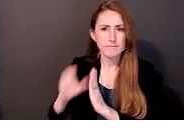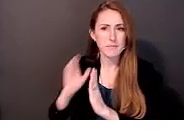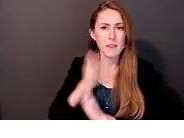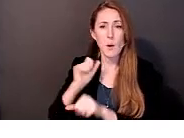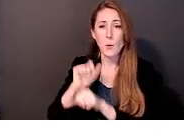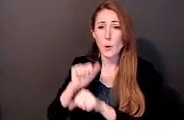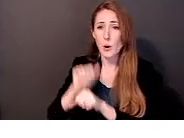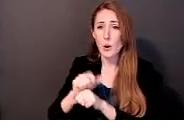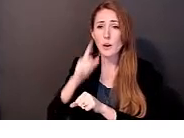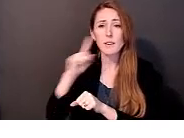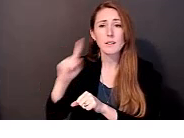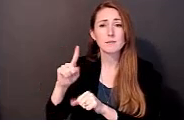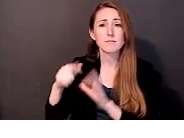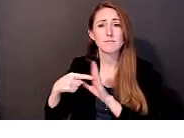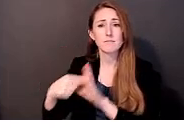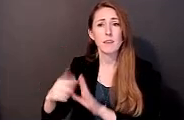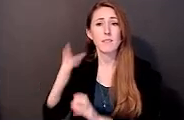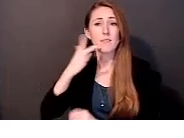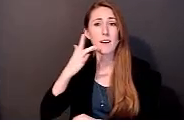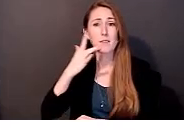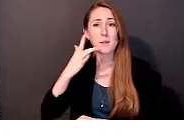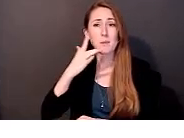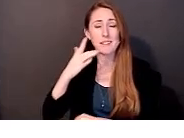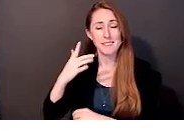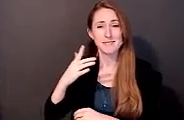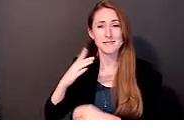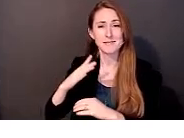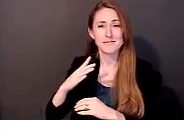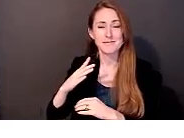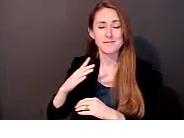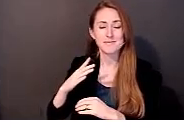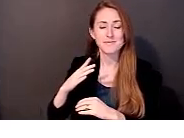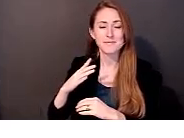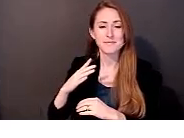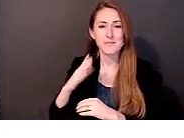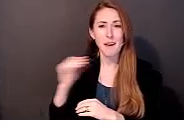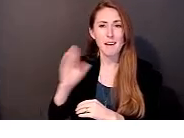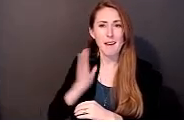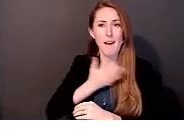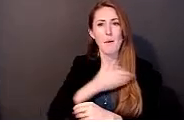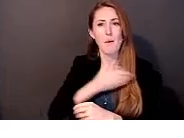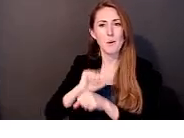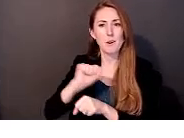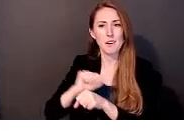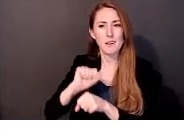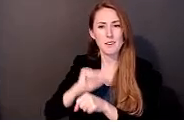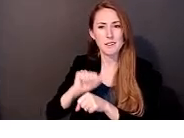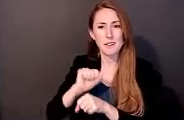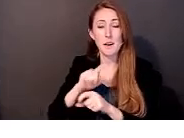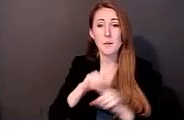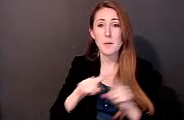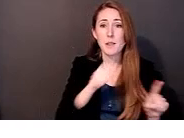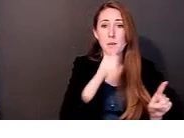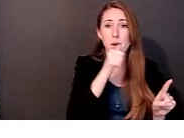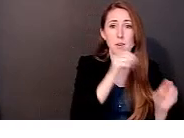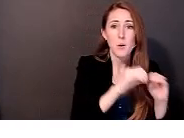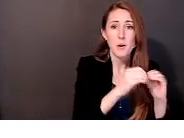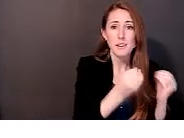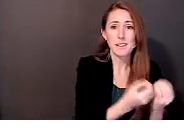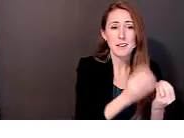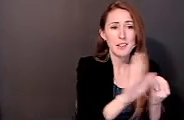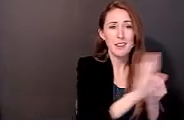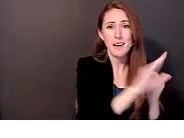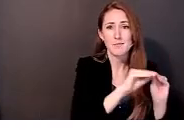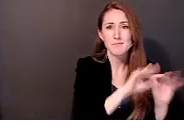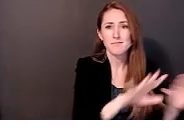favorably on us and what we produced. But in the case of the private organization, their dissemination was tremendously disappointing.